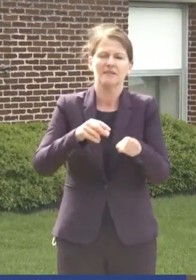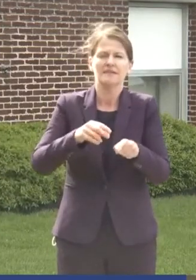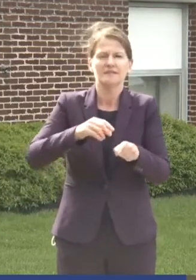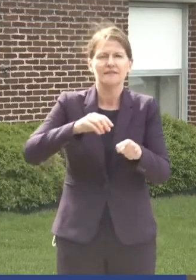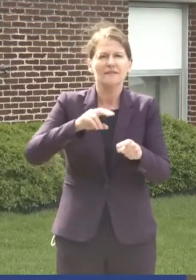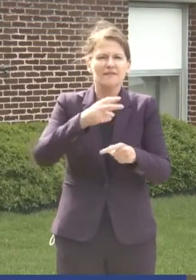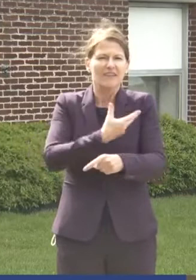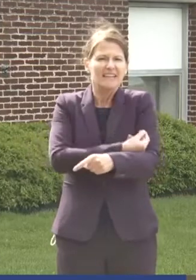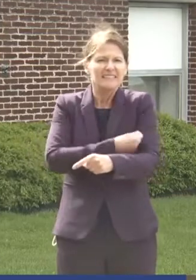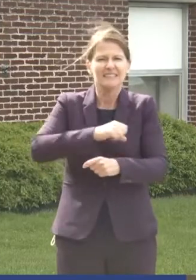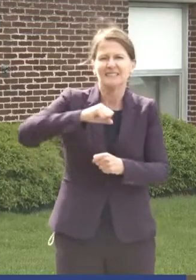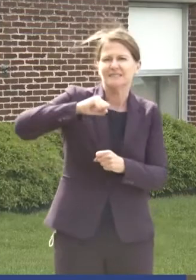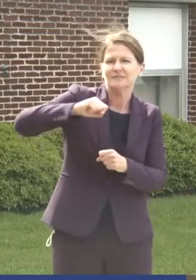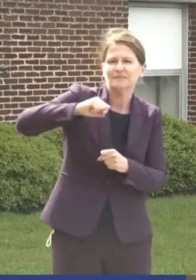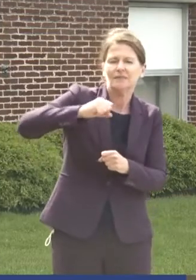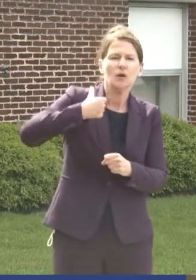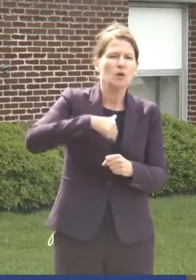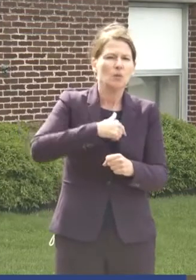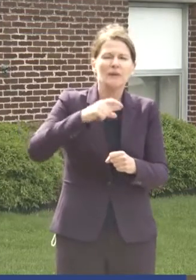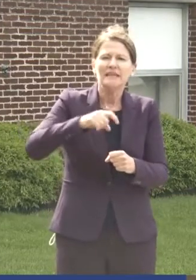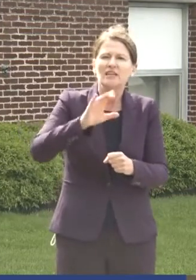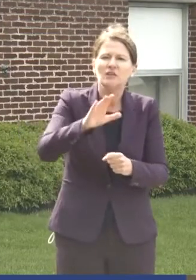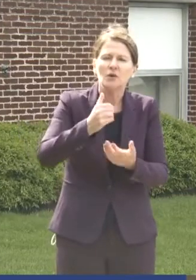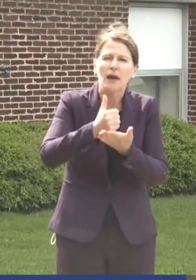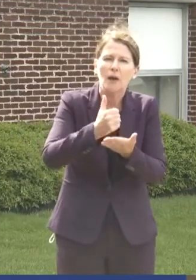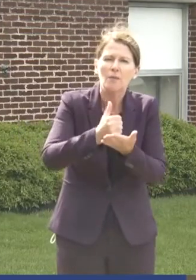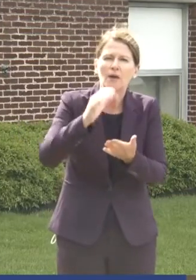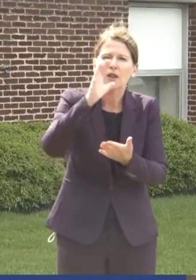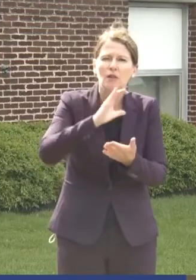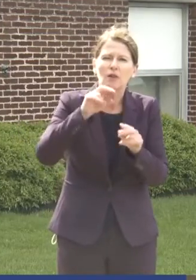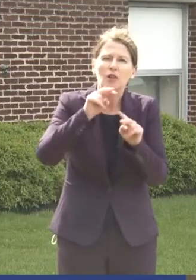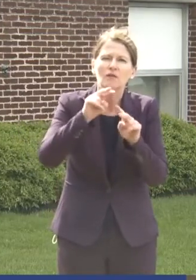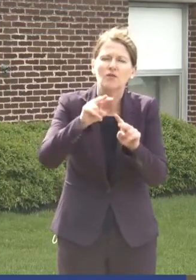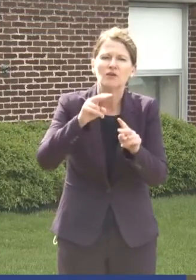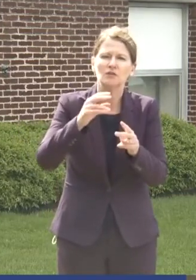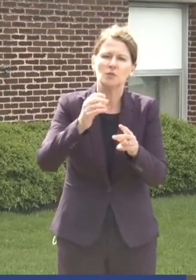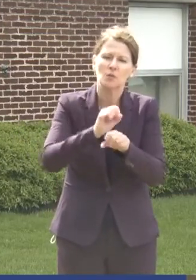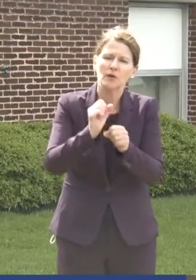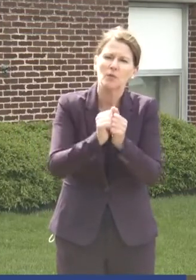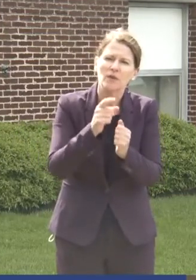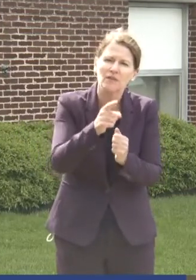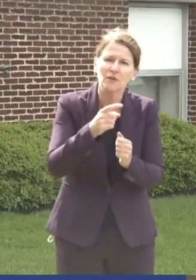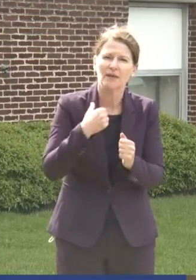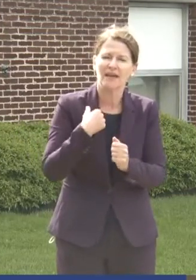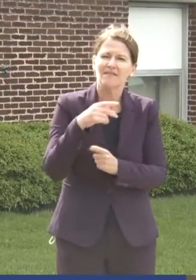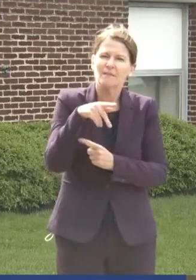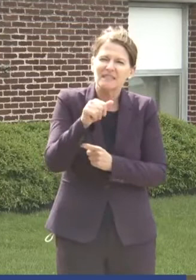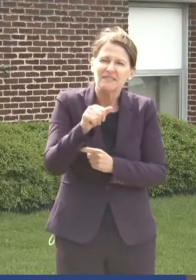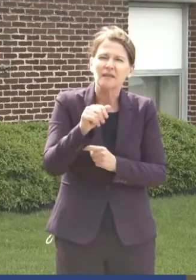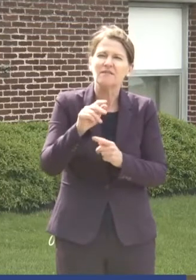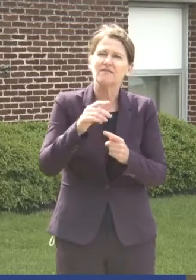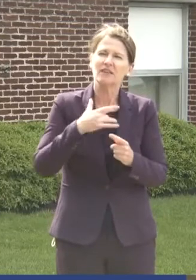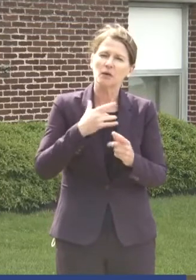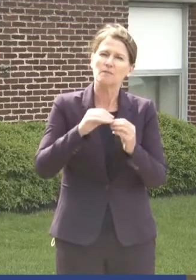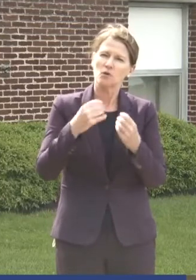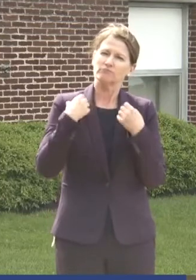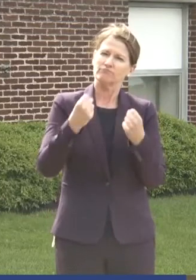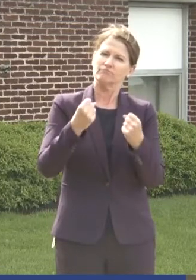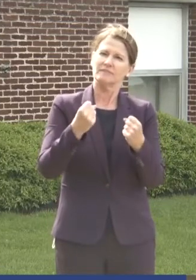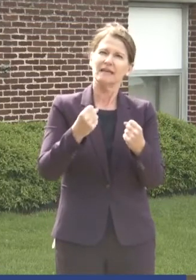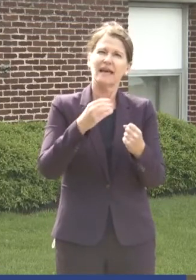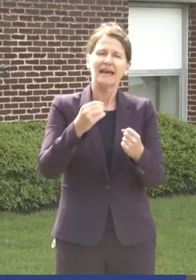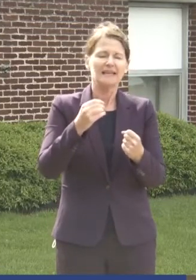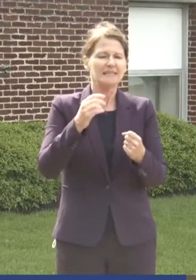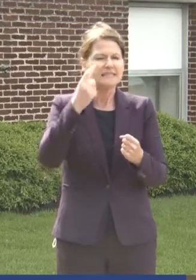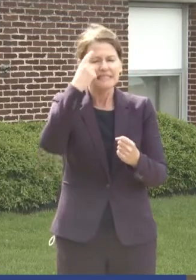And so we need your help and we look forward to working with you to have Pennsylvanians overcome that hesitancy and any of